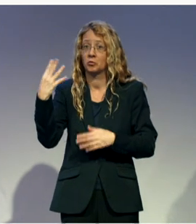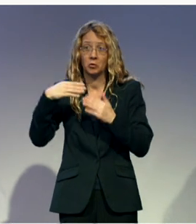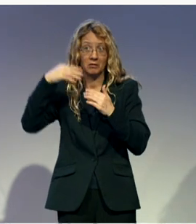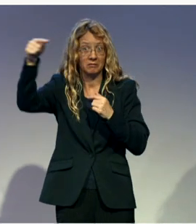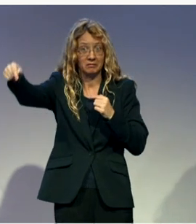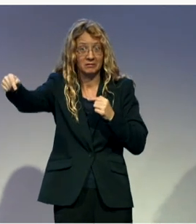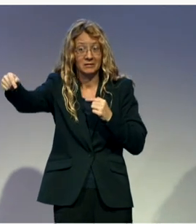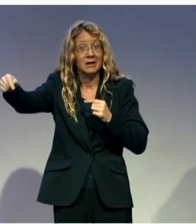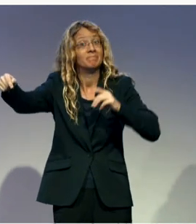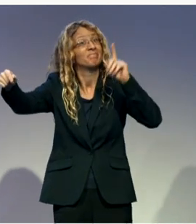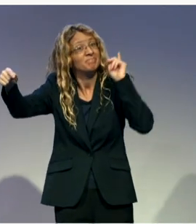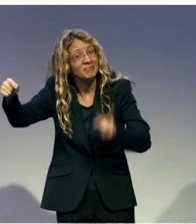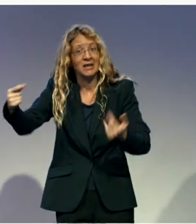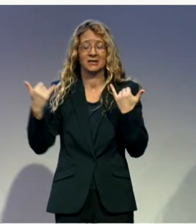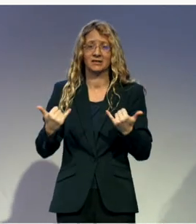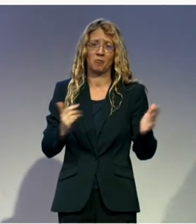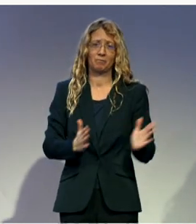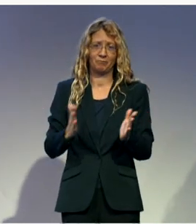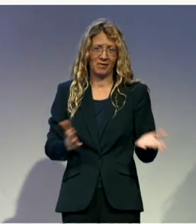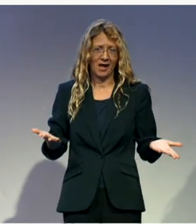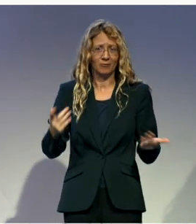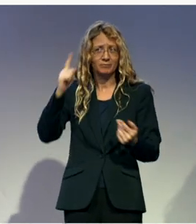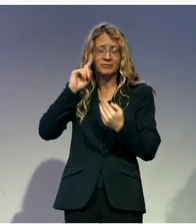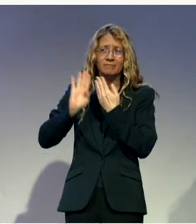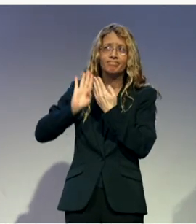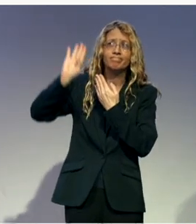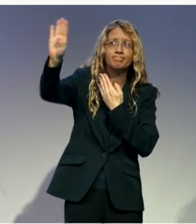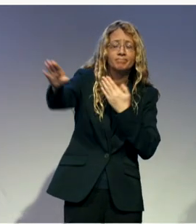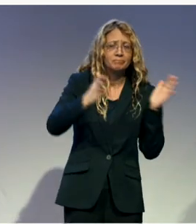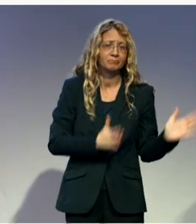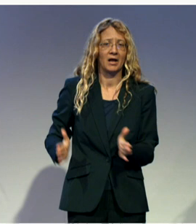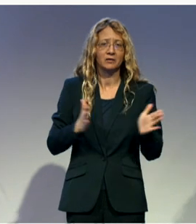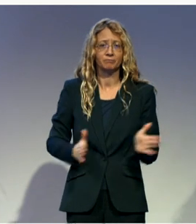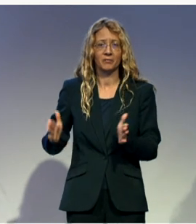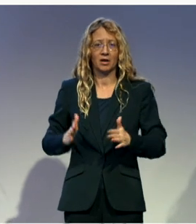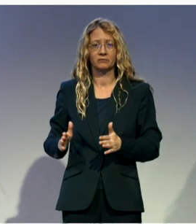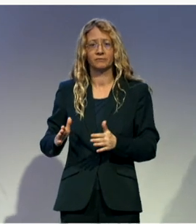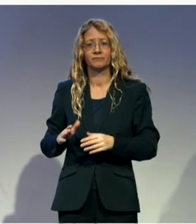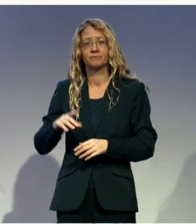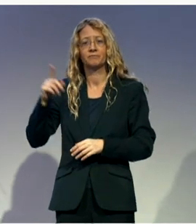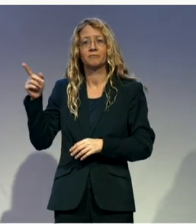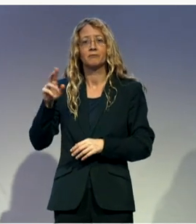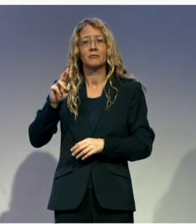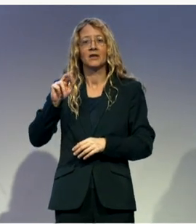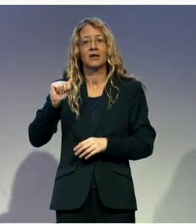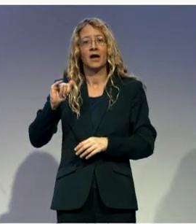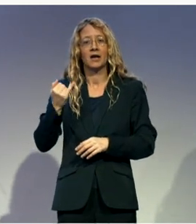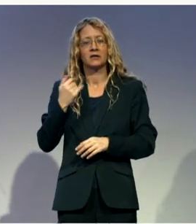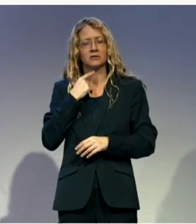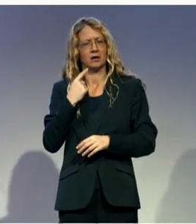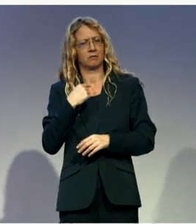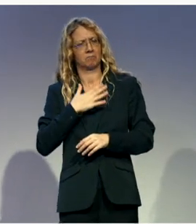In my opinion also, the funding plays a vital role for making change in the mindset,